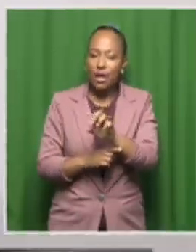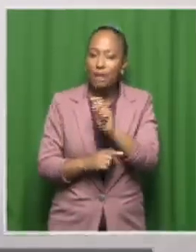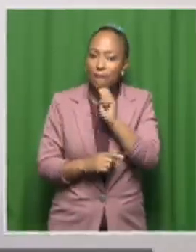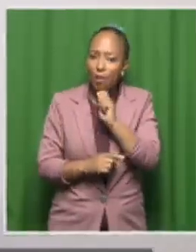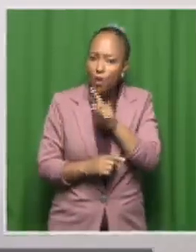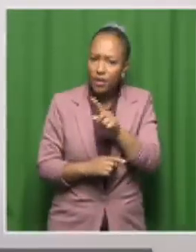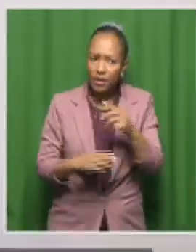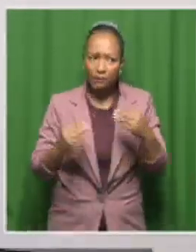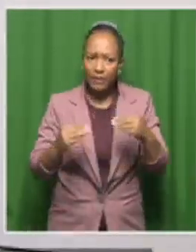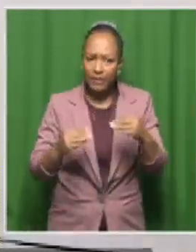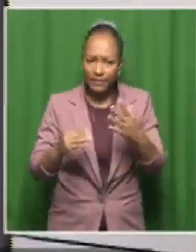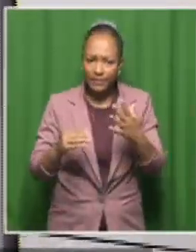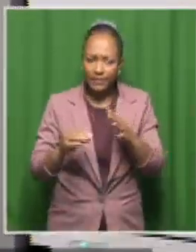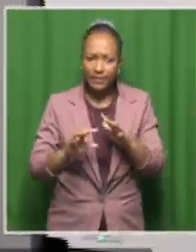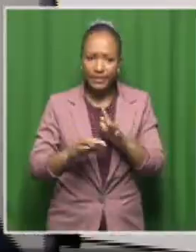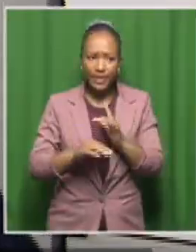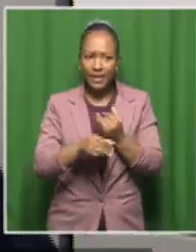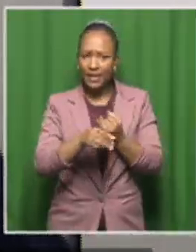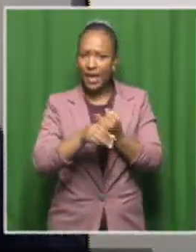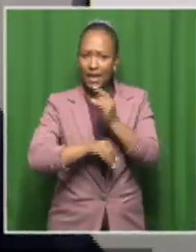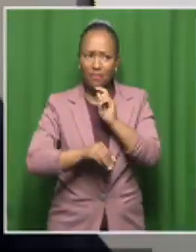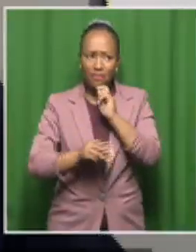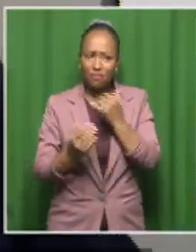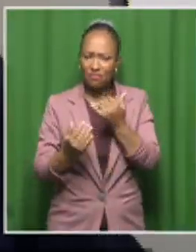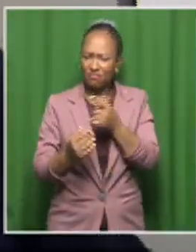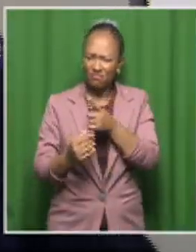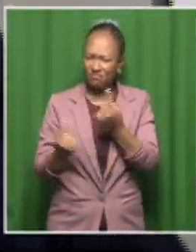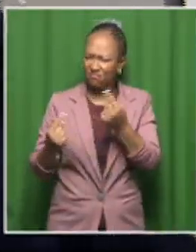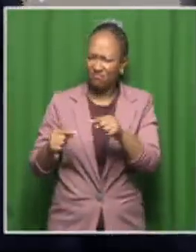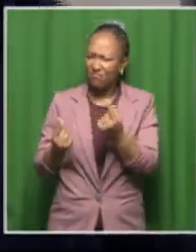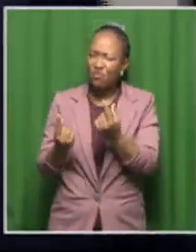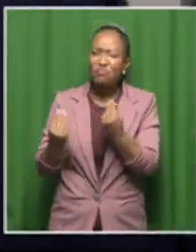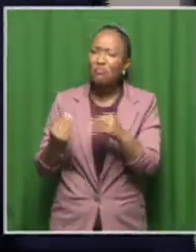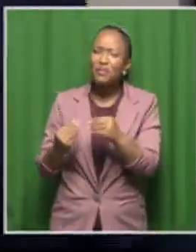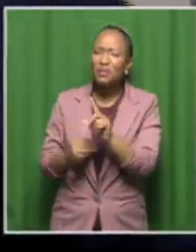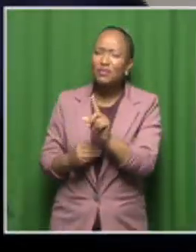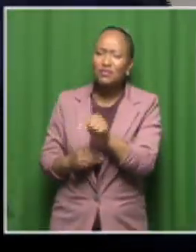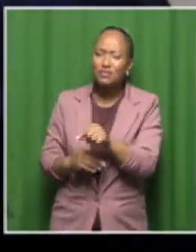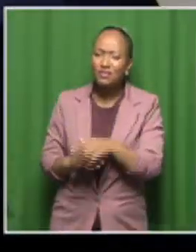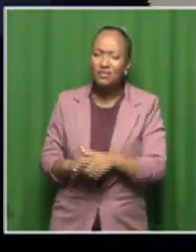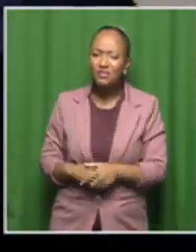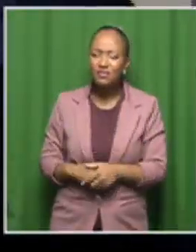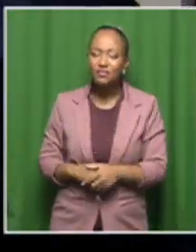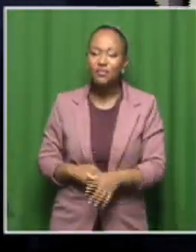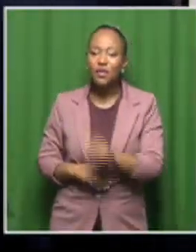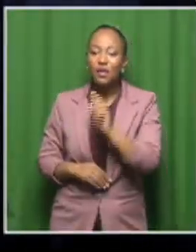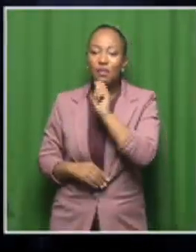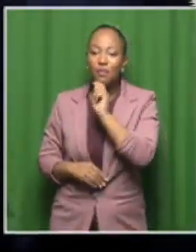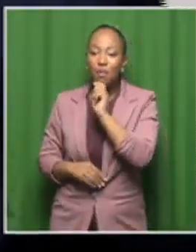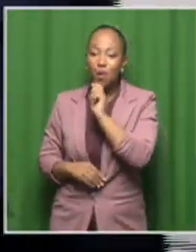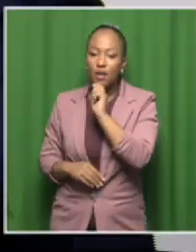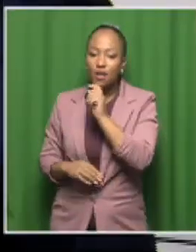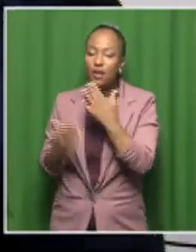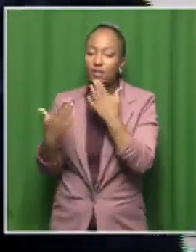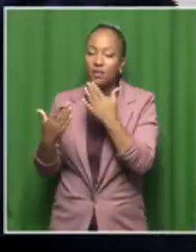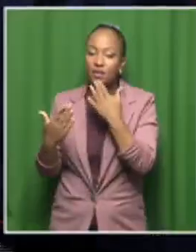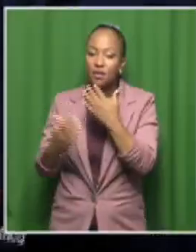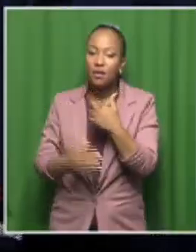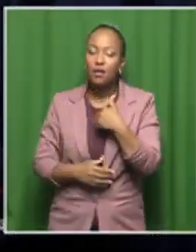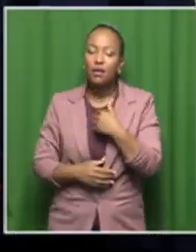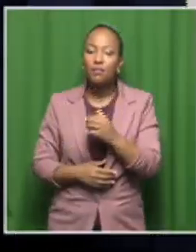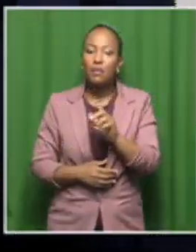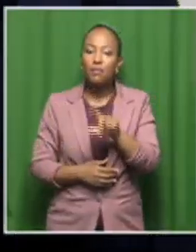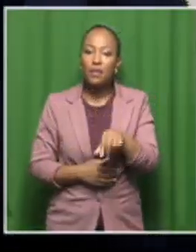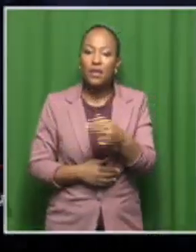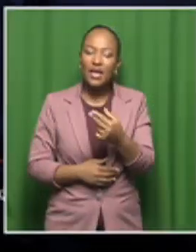very busy, starting very early in the morning. So what exactly are you busy with? Good morning. Thank you so much. I'm a PhD student